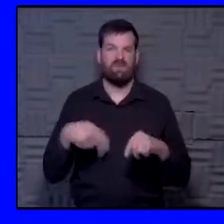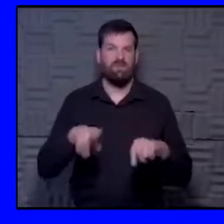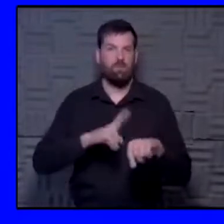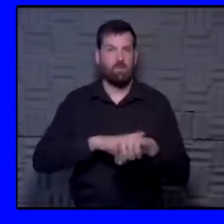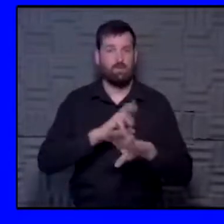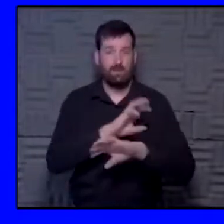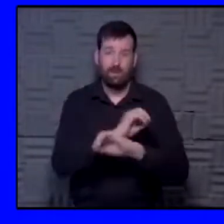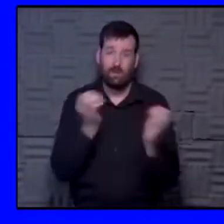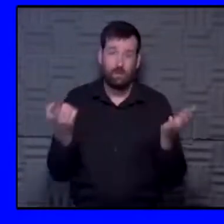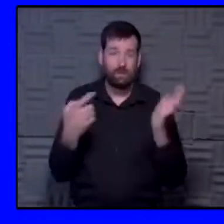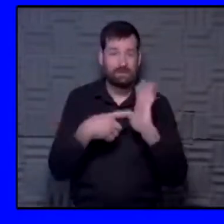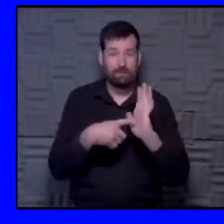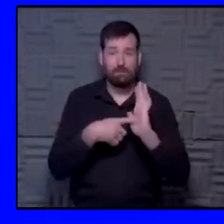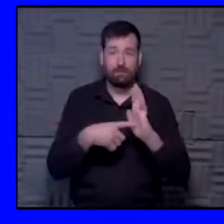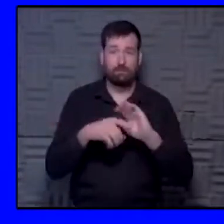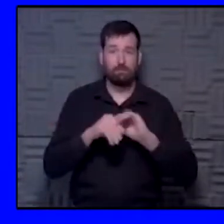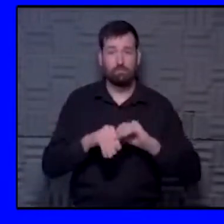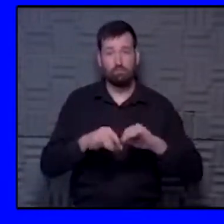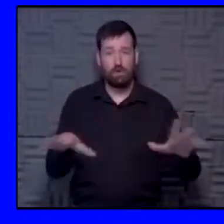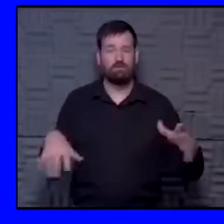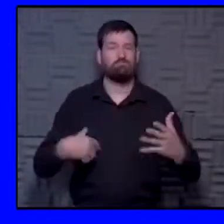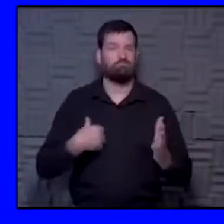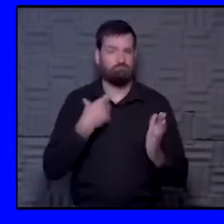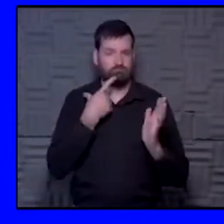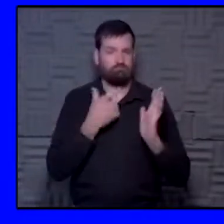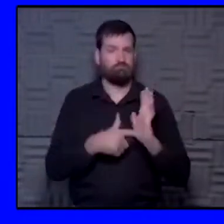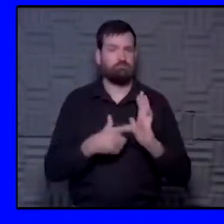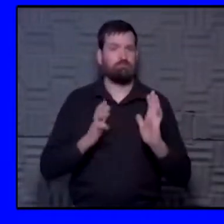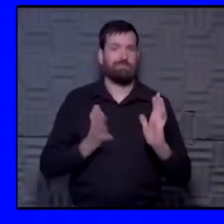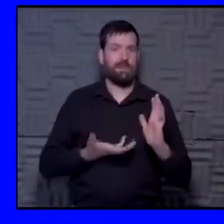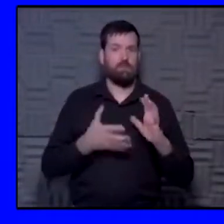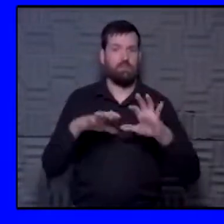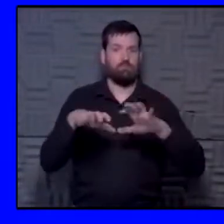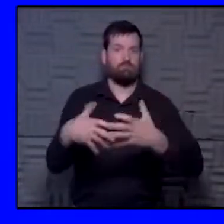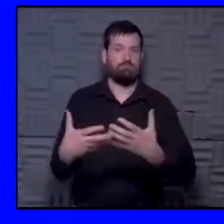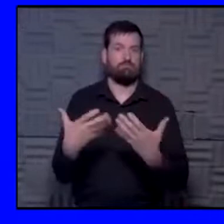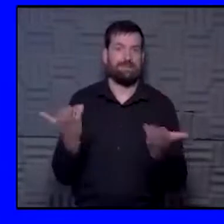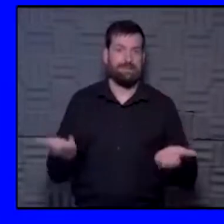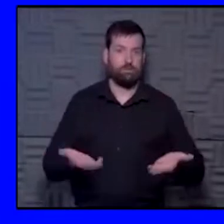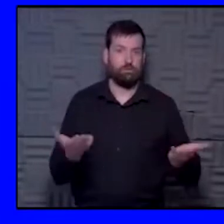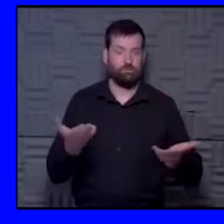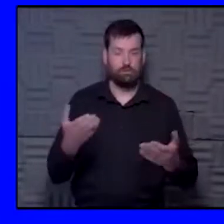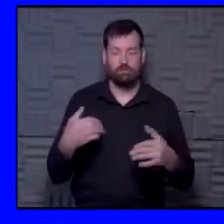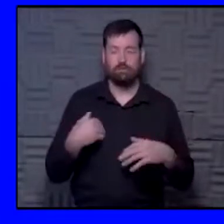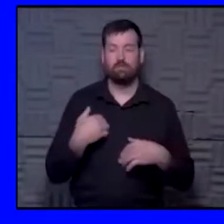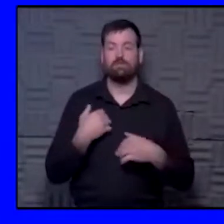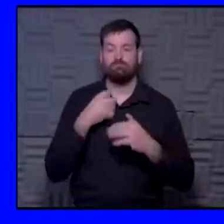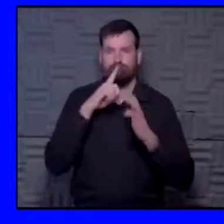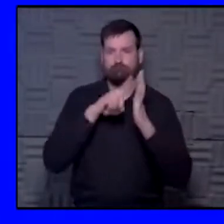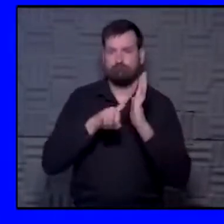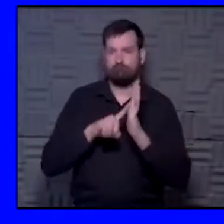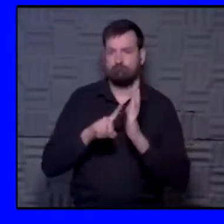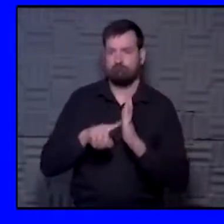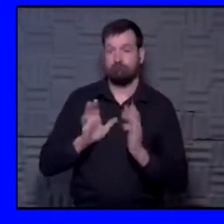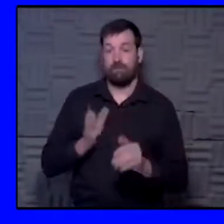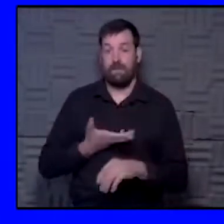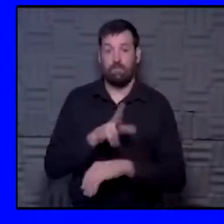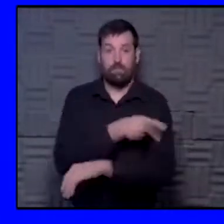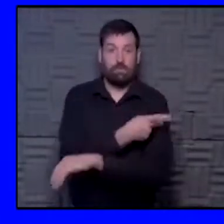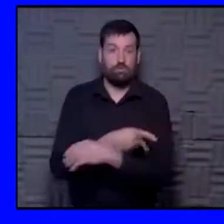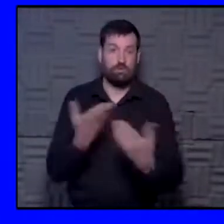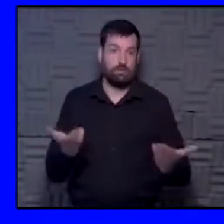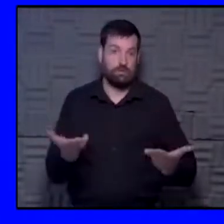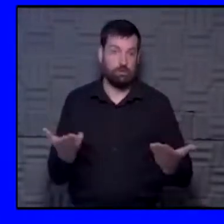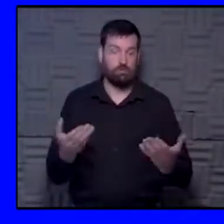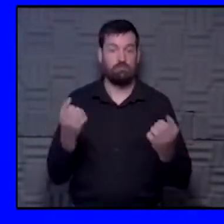asymptomatic spread. We've seen that in our population that's here in the hospital. Yesterday, we ran through some numbers in our patients. And a